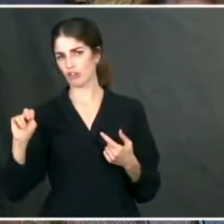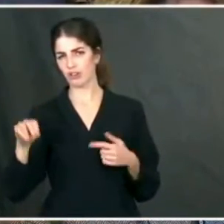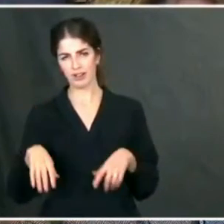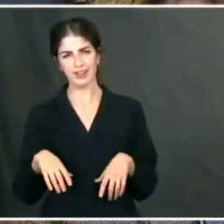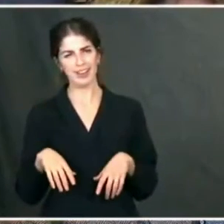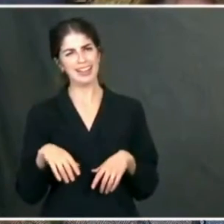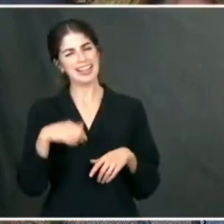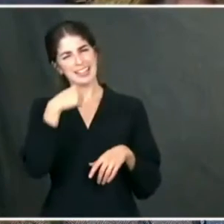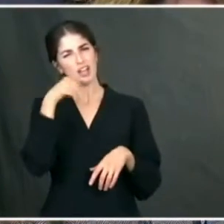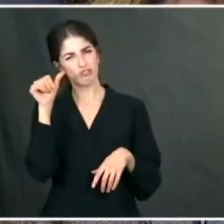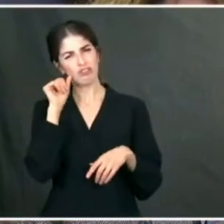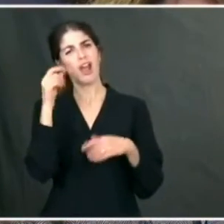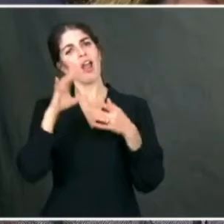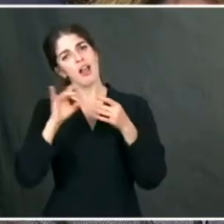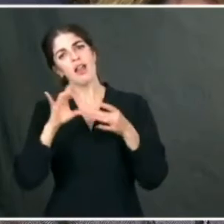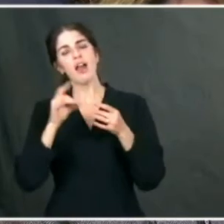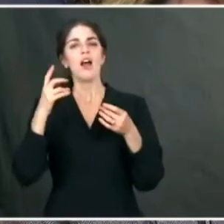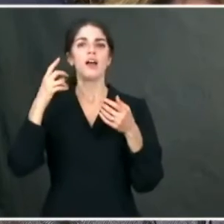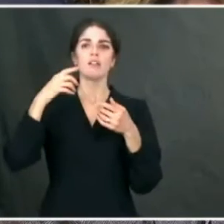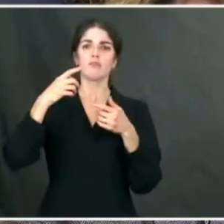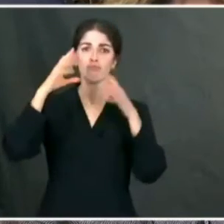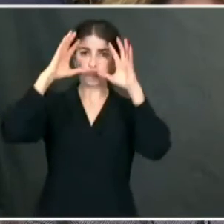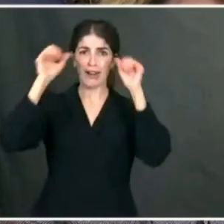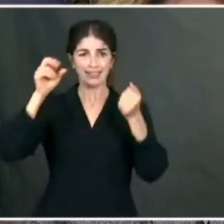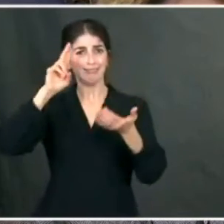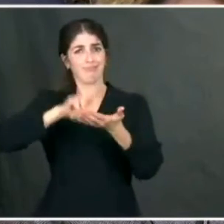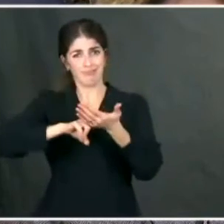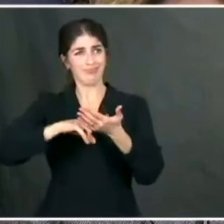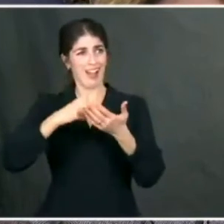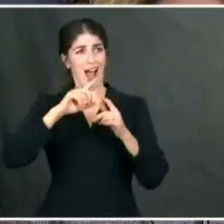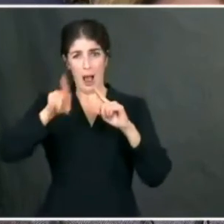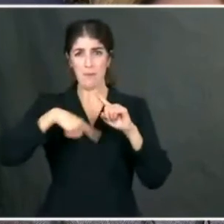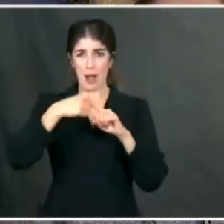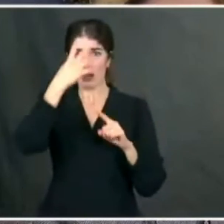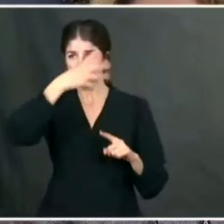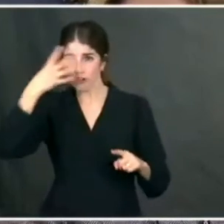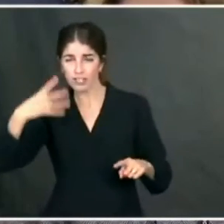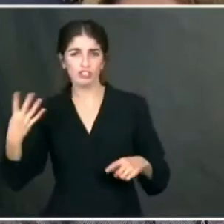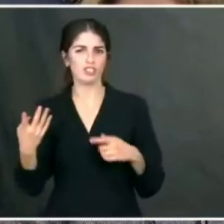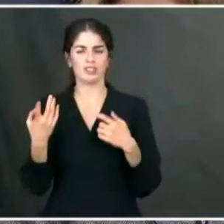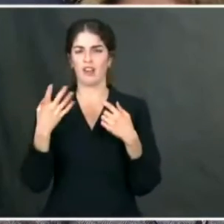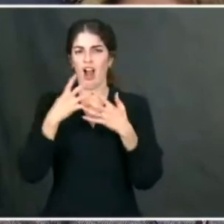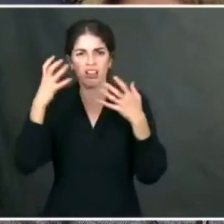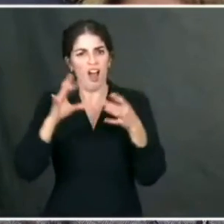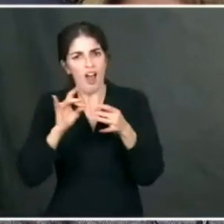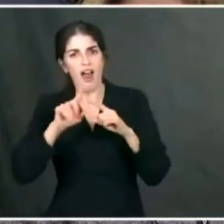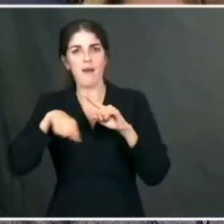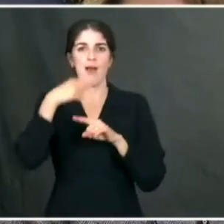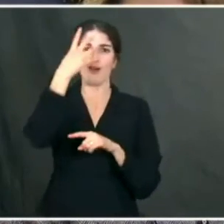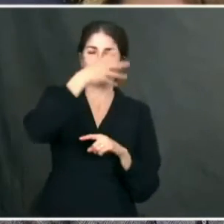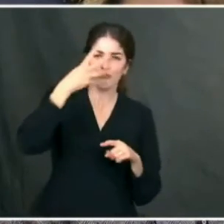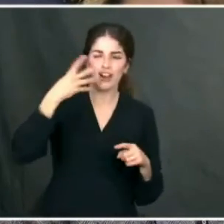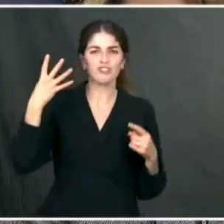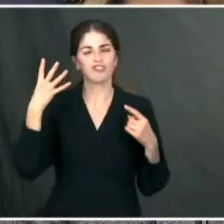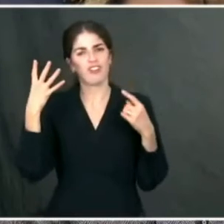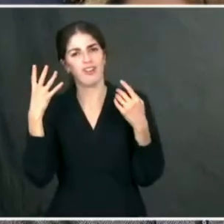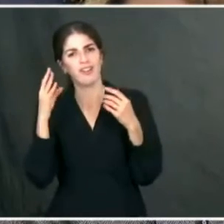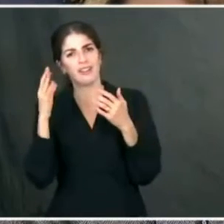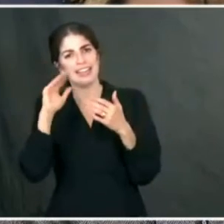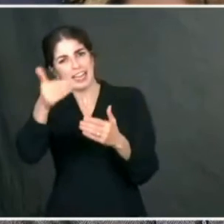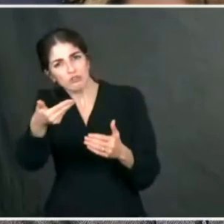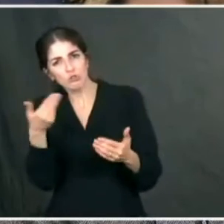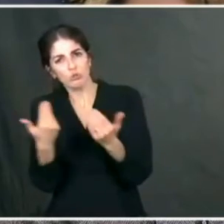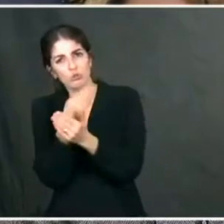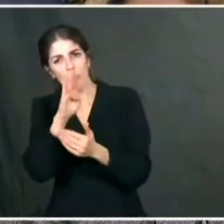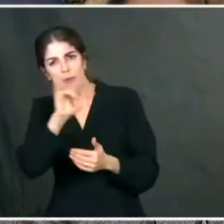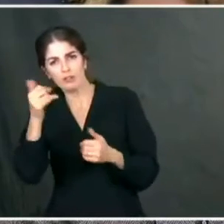orders were about immigration. There were two major agency releases last night about immigration. The bill is being introduced today. Do